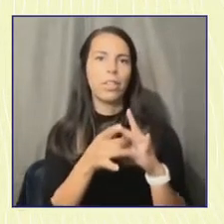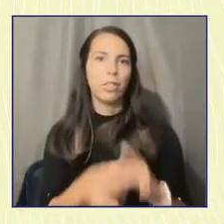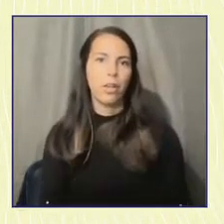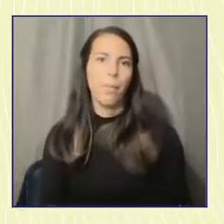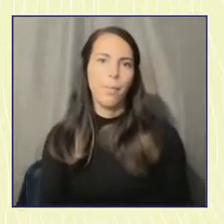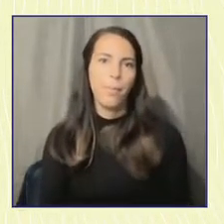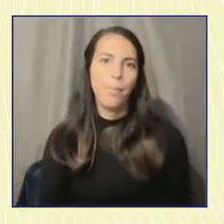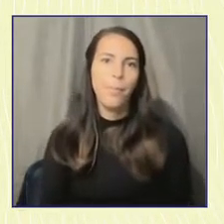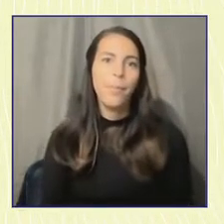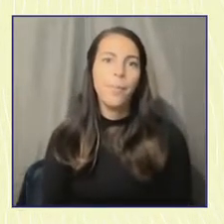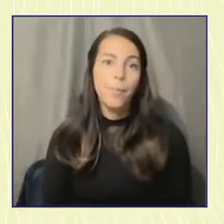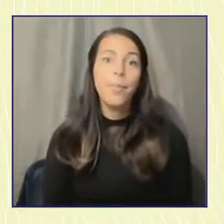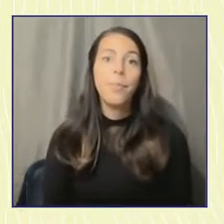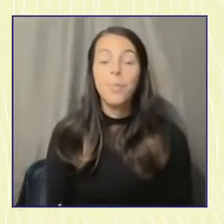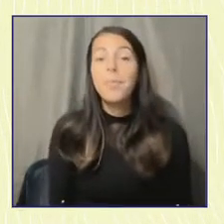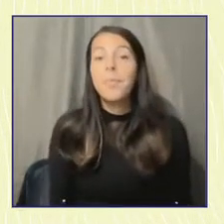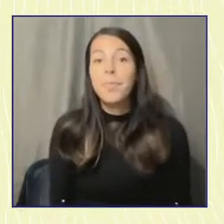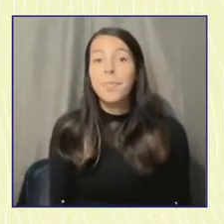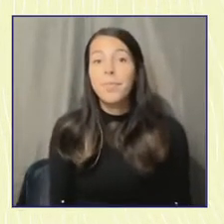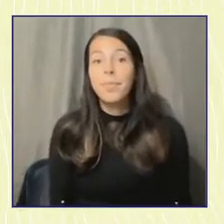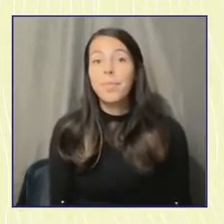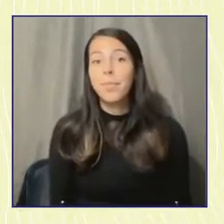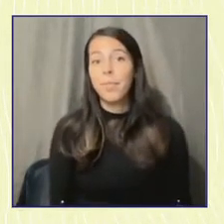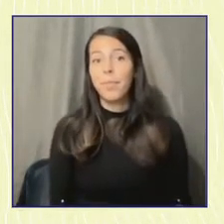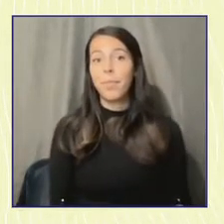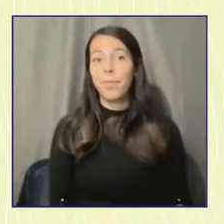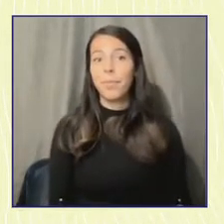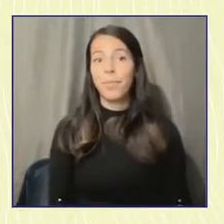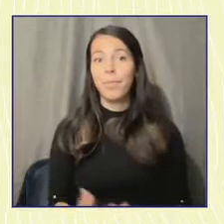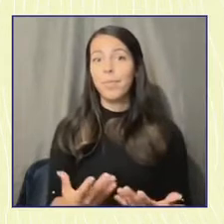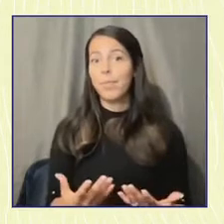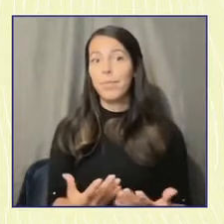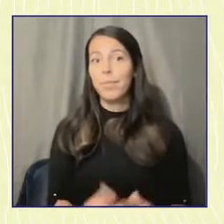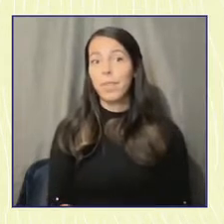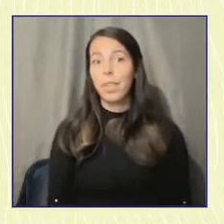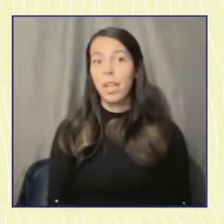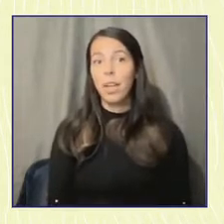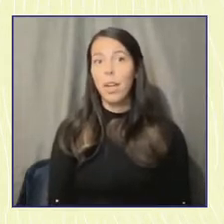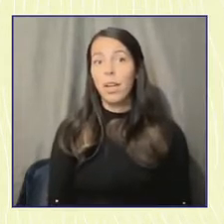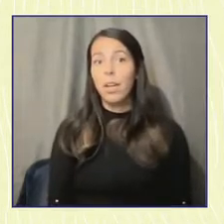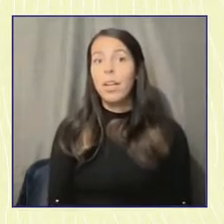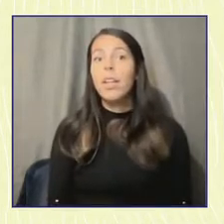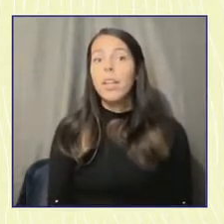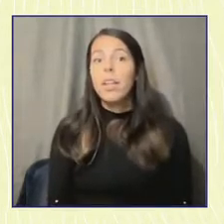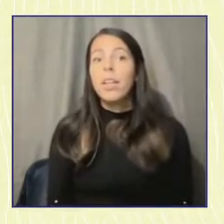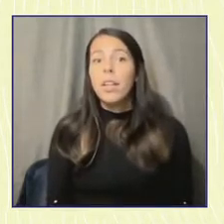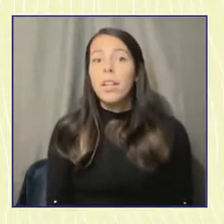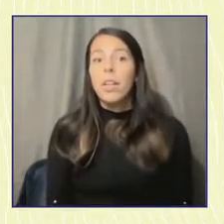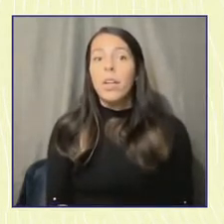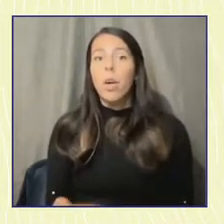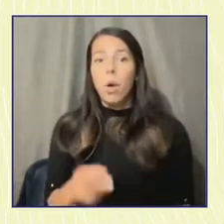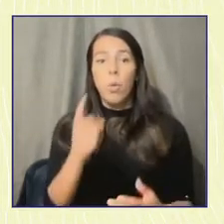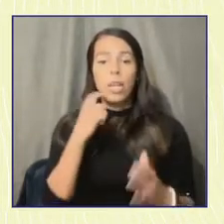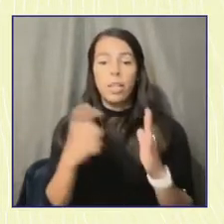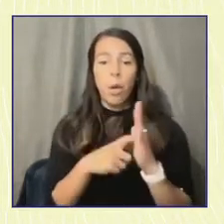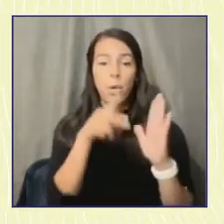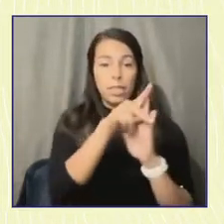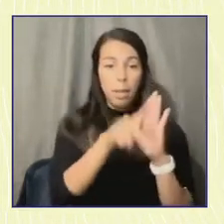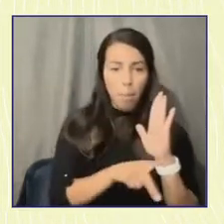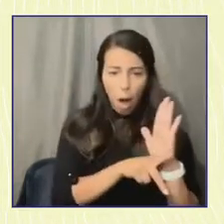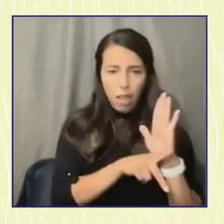Yeah, I mean, I think, you know, we just see it in the way that certain policies are enacted and passed, and we hear the